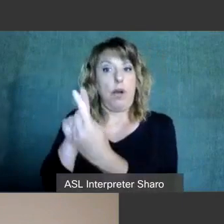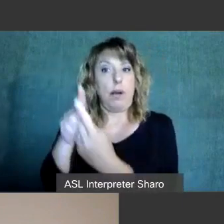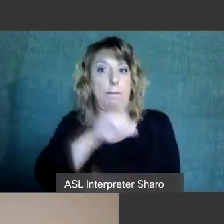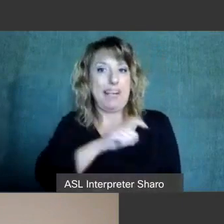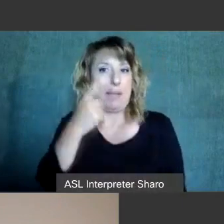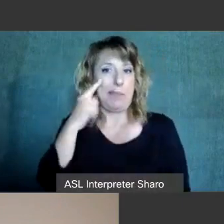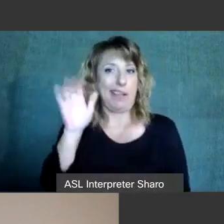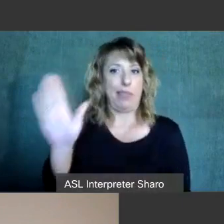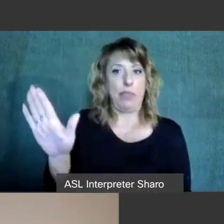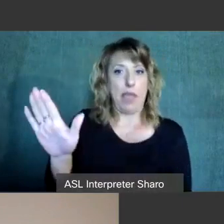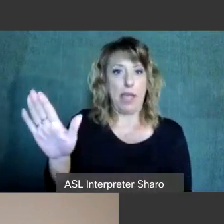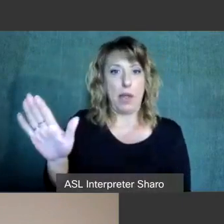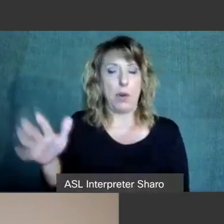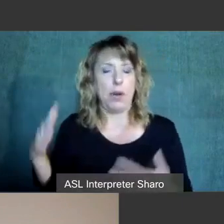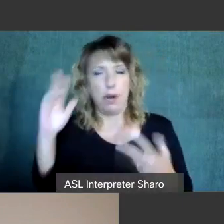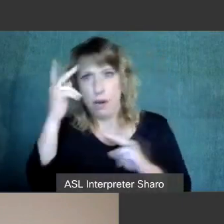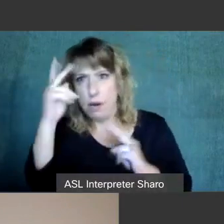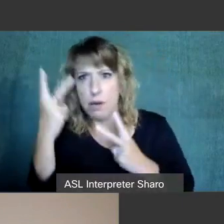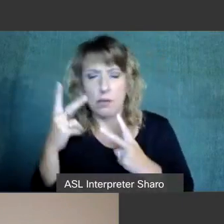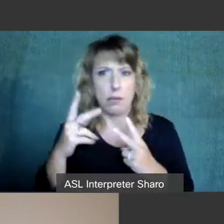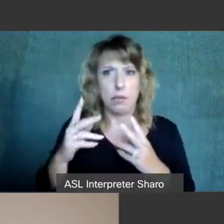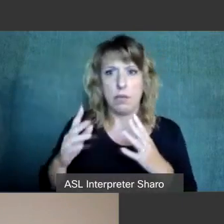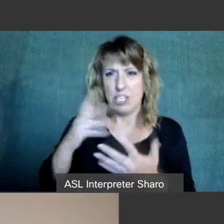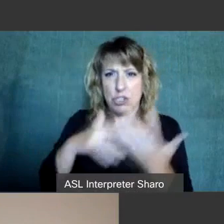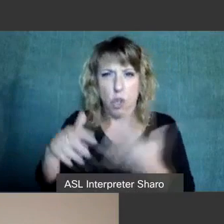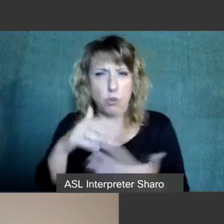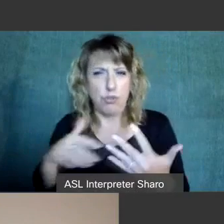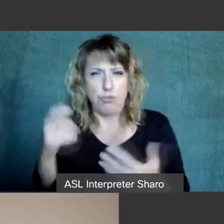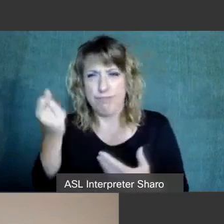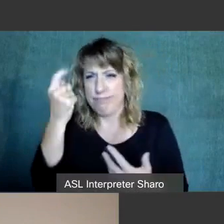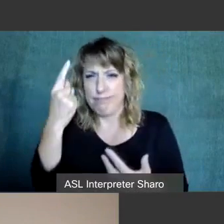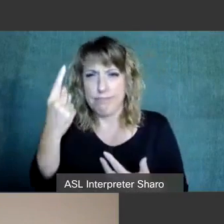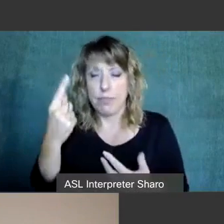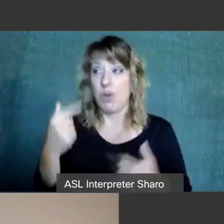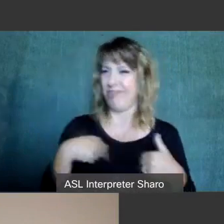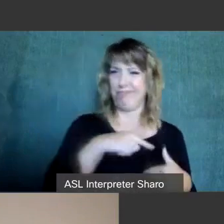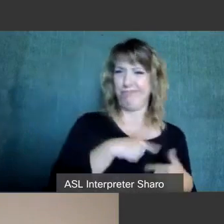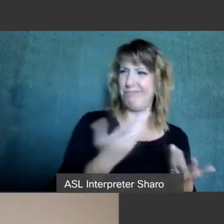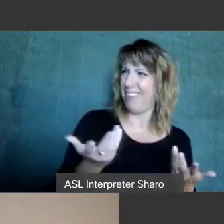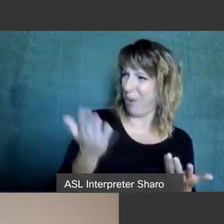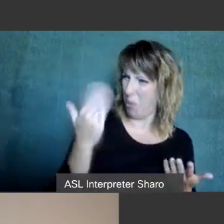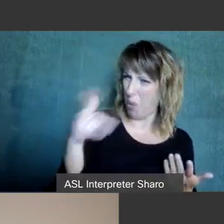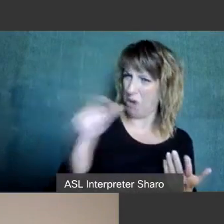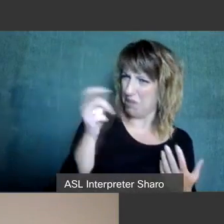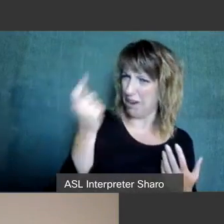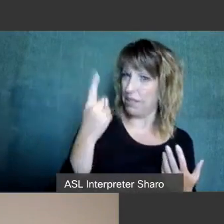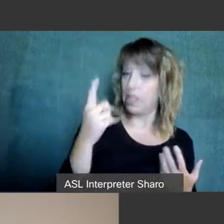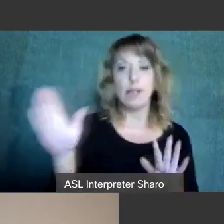their misapprehension or misunderstanding of social cues that we take for granted and can pick up on.